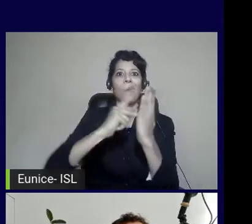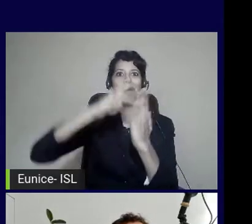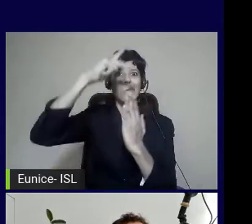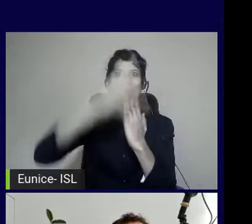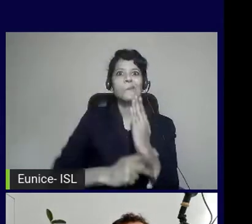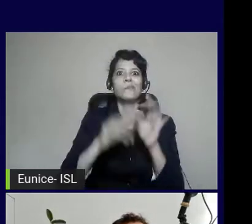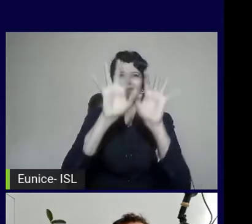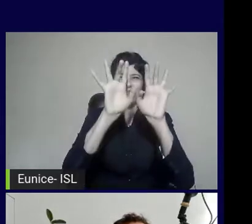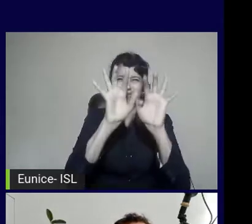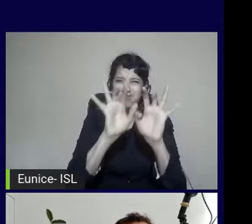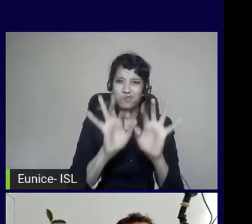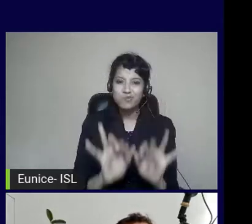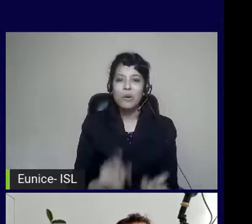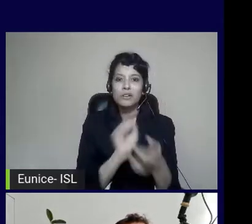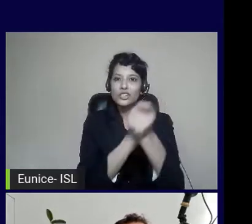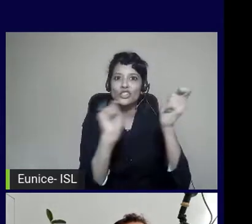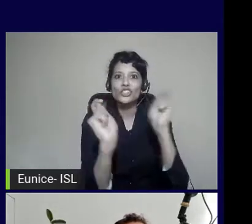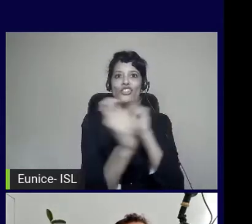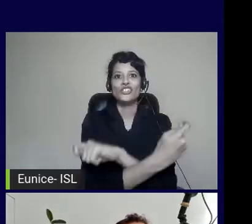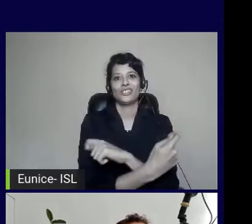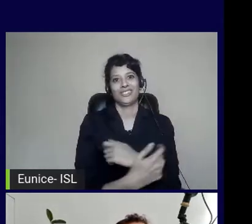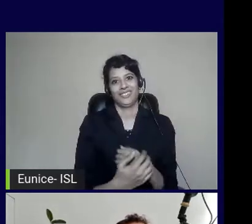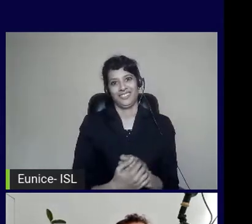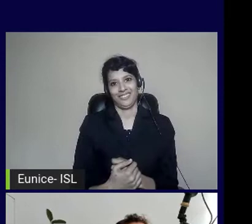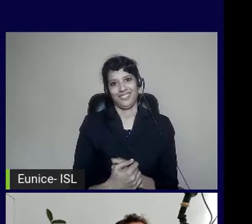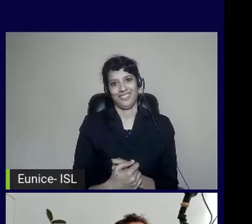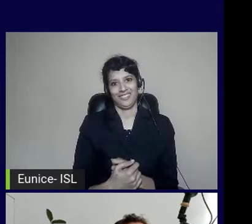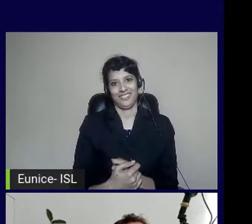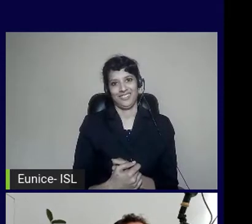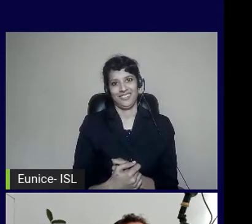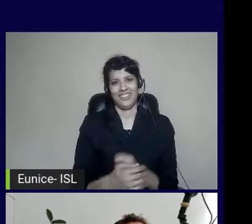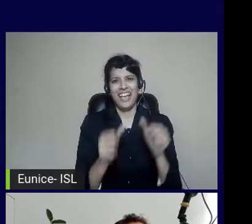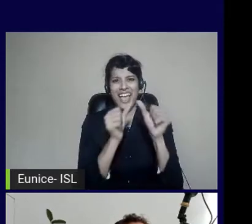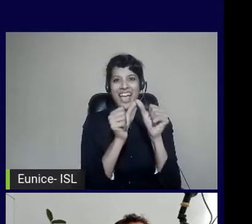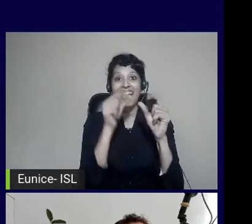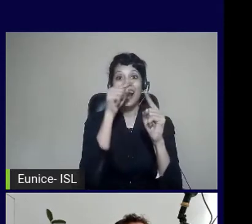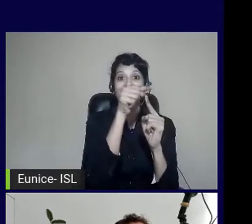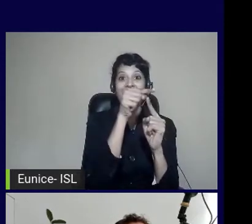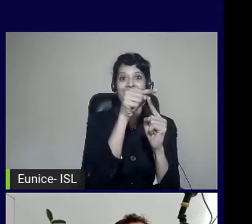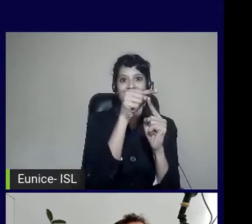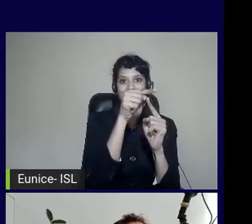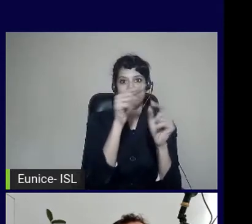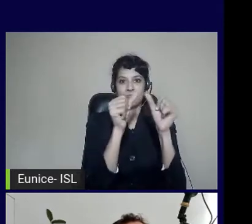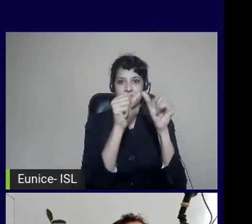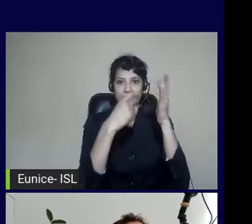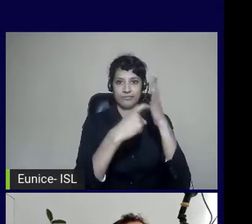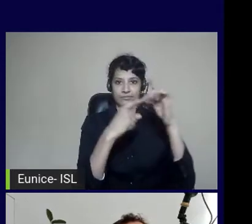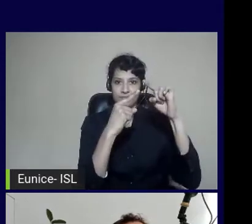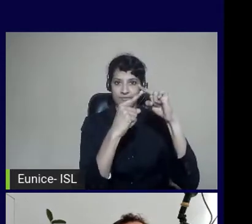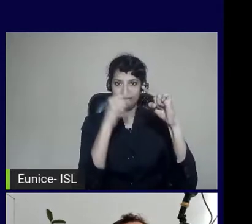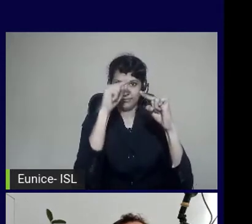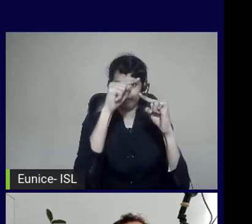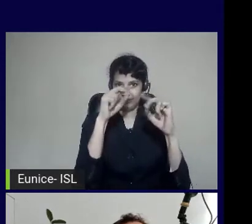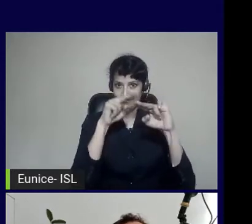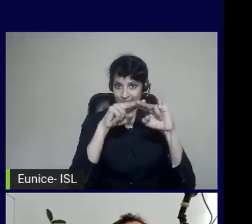How do I do that, Rory? I'm going to show you in the tools how to use AI to actually change the entire process to be accessible.